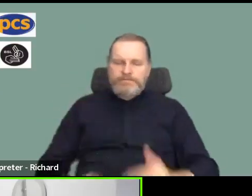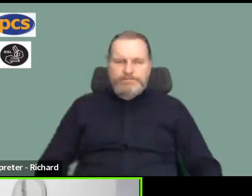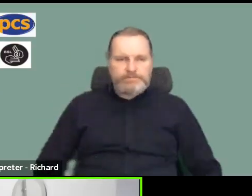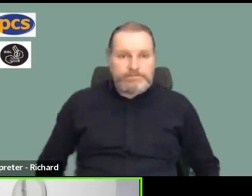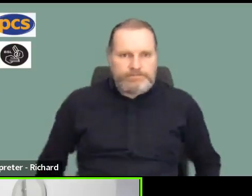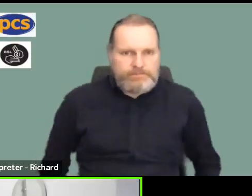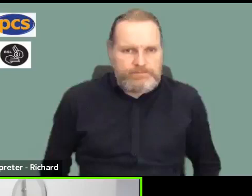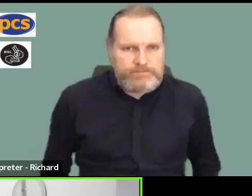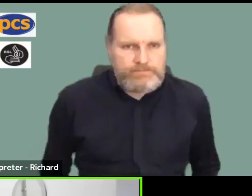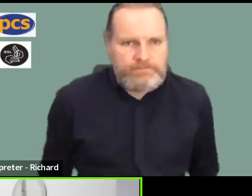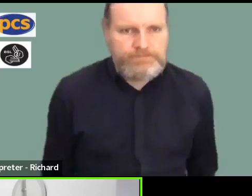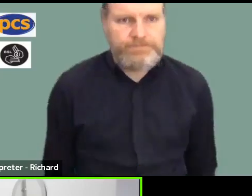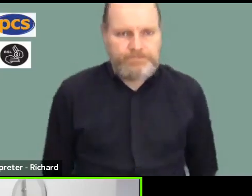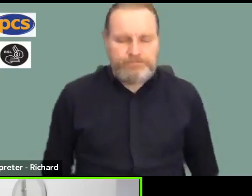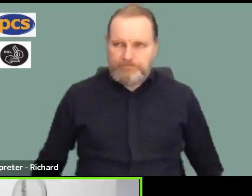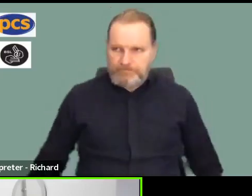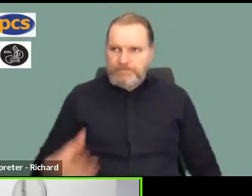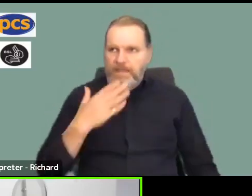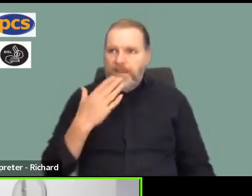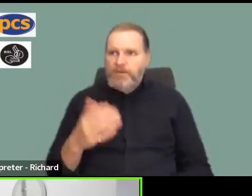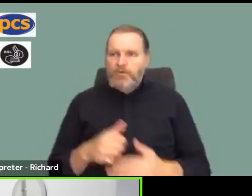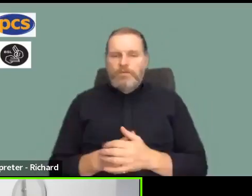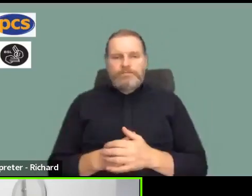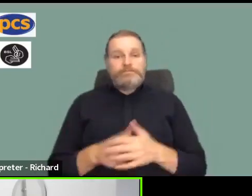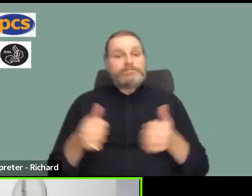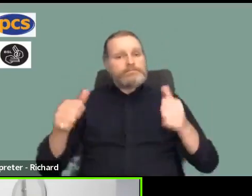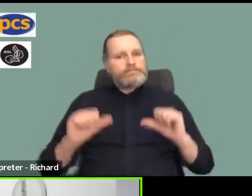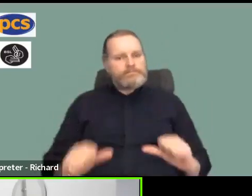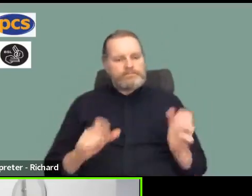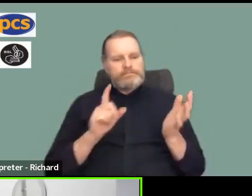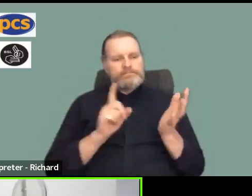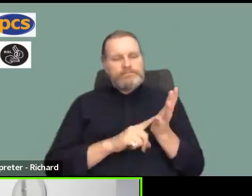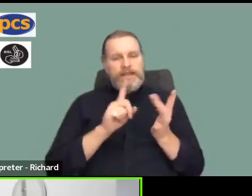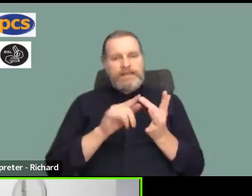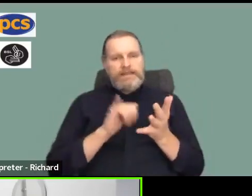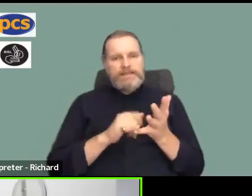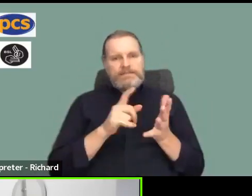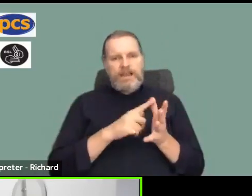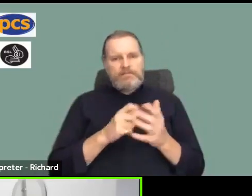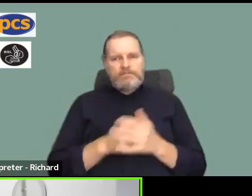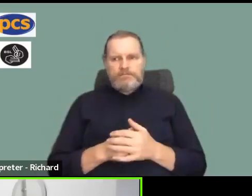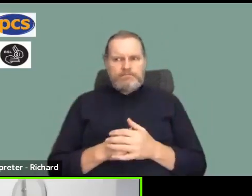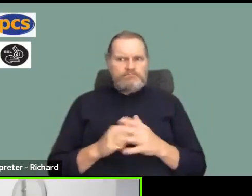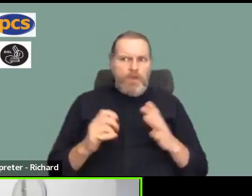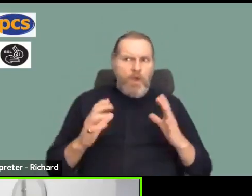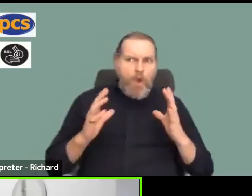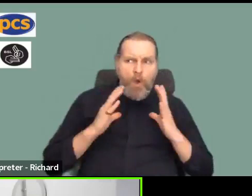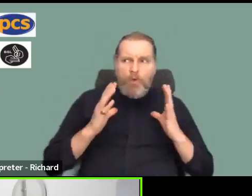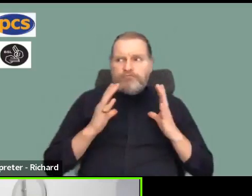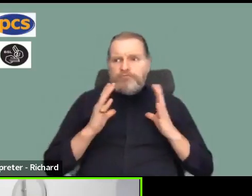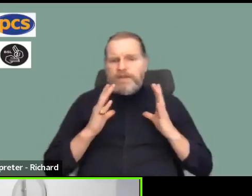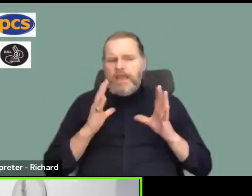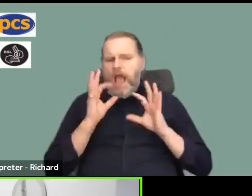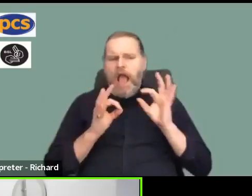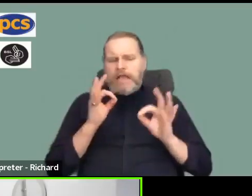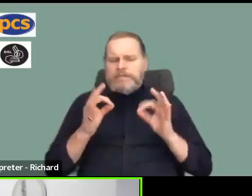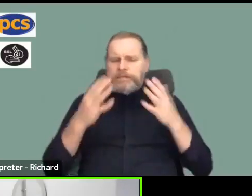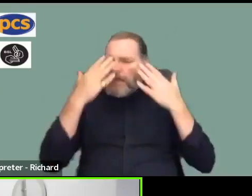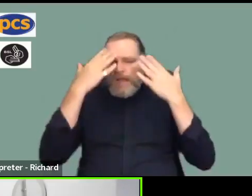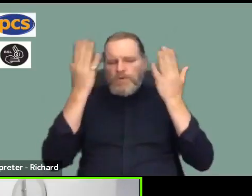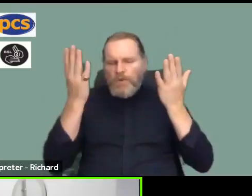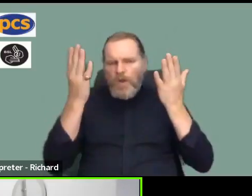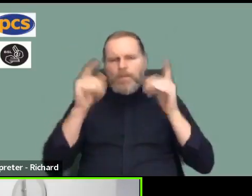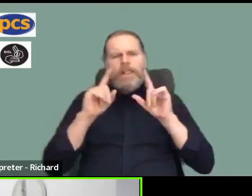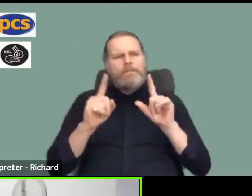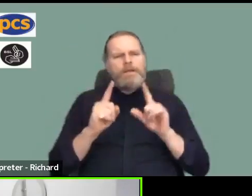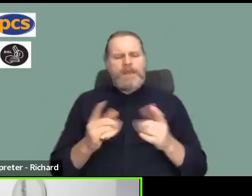that you took the time to send that message. Lisa says, don't know if this has already been asked, so apologies if it has, but how in terms of equality